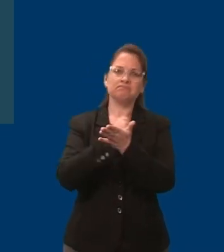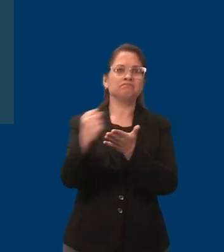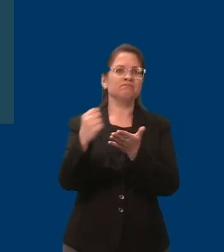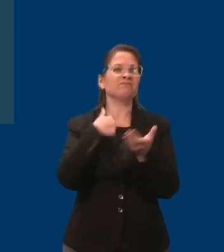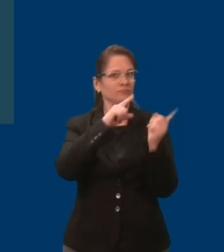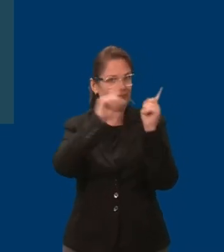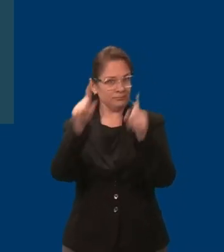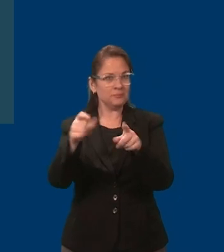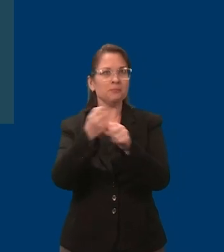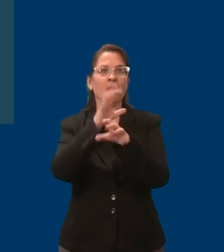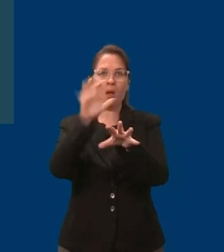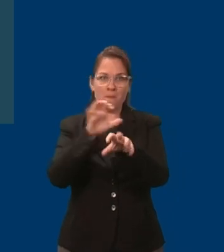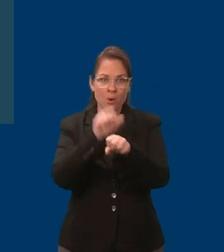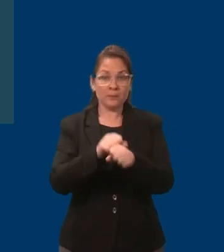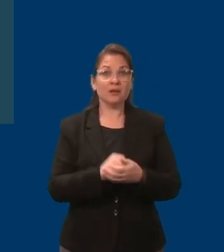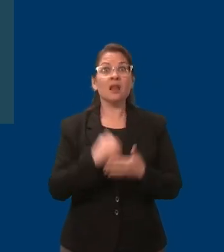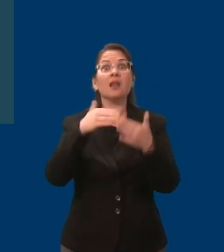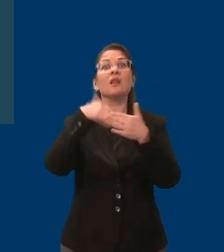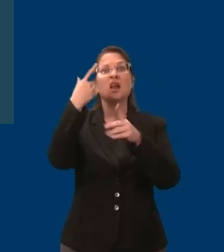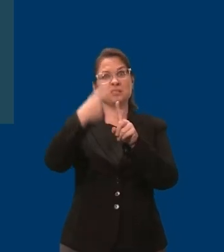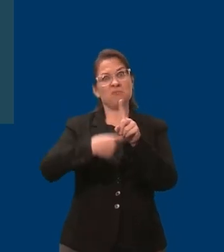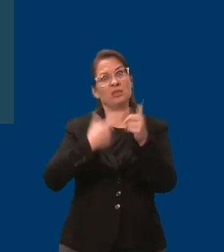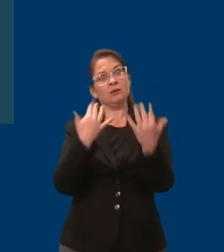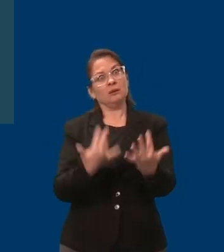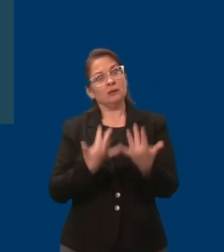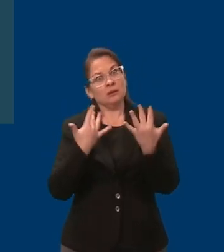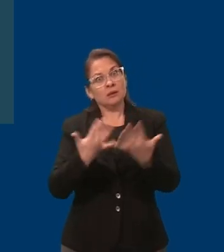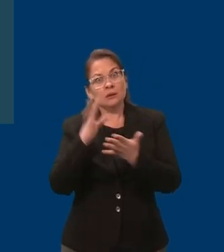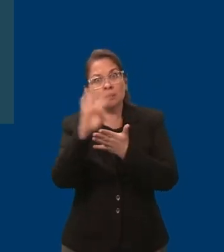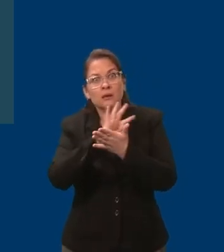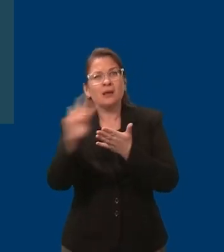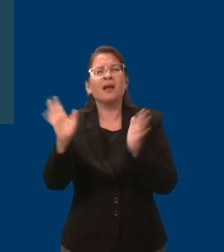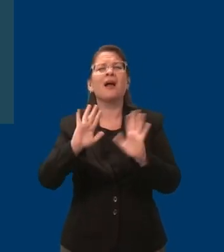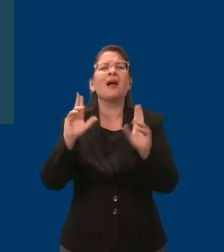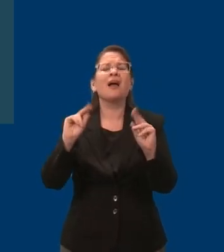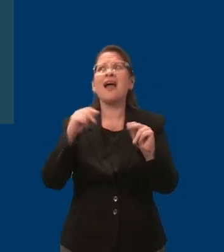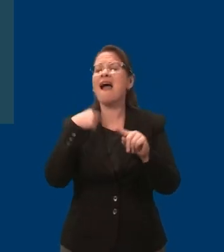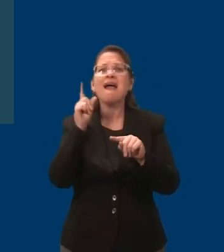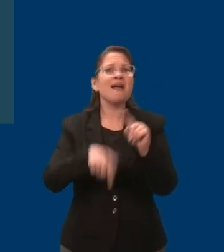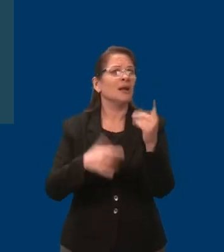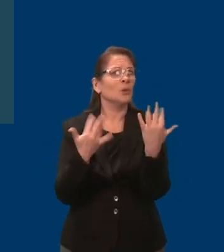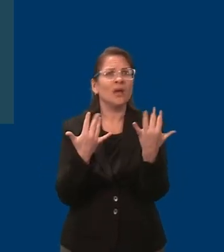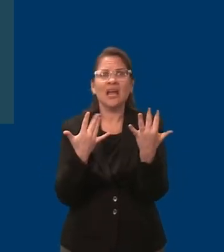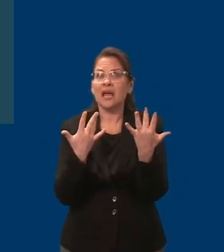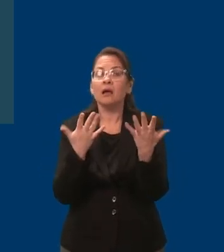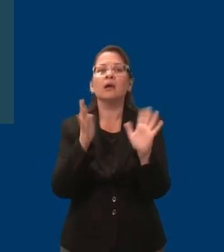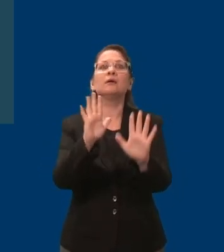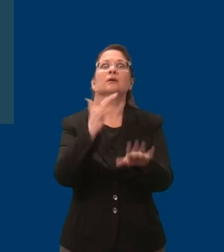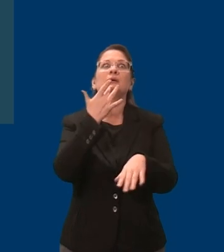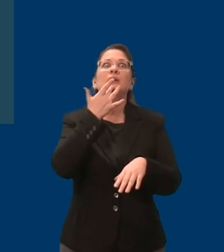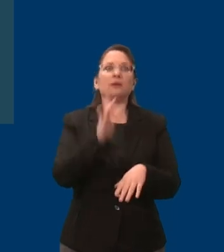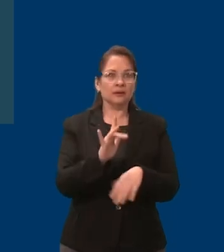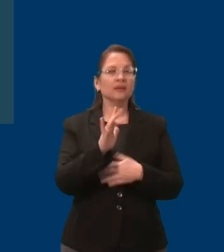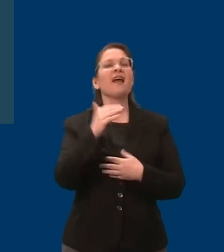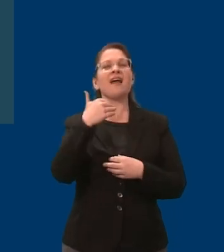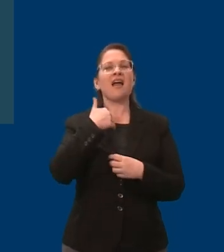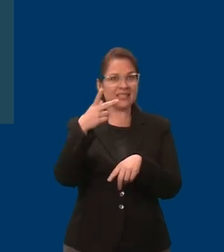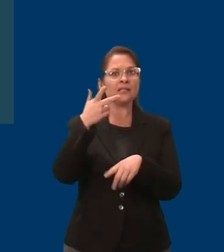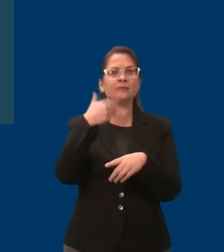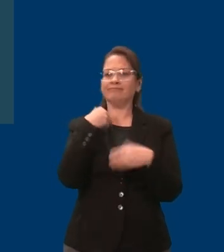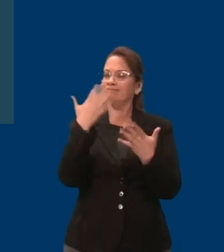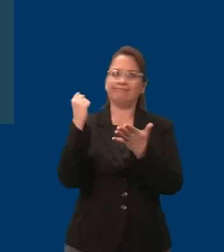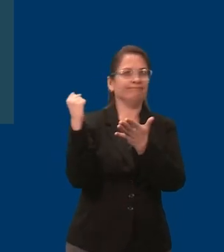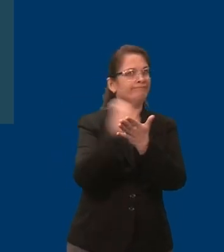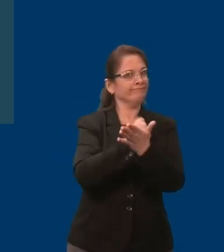four weeks. I told them I would not stand for that. Luckily, they had a pediatric neurologist physician assistant that I could see the next day.